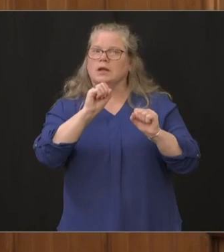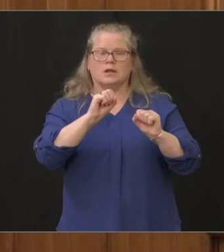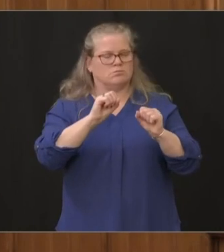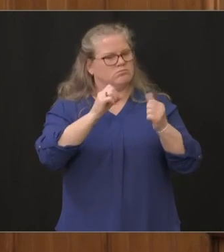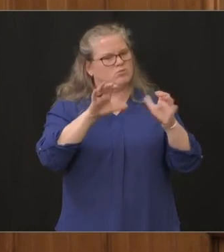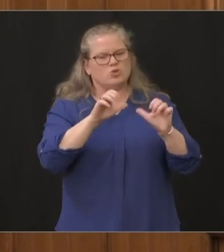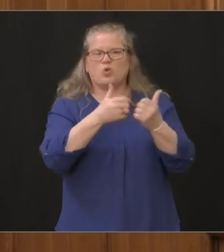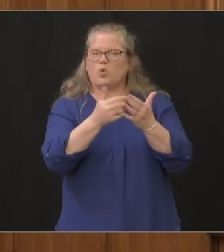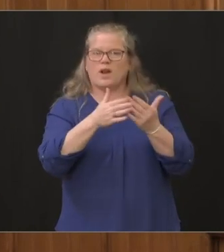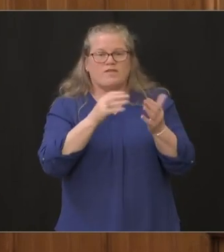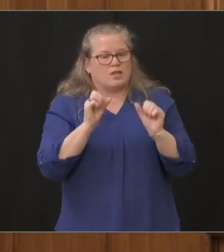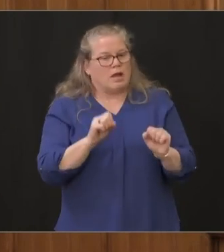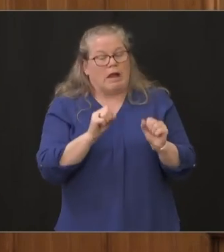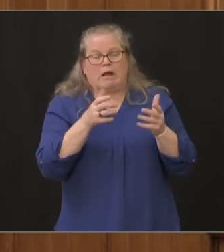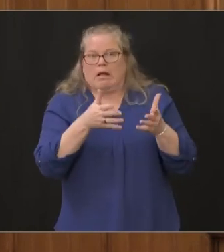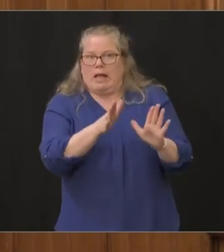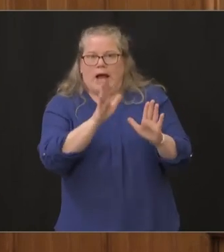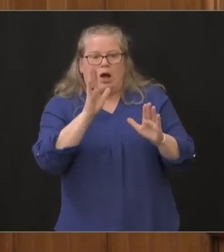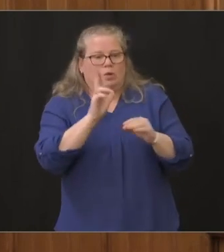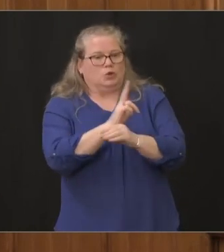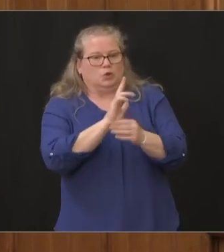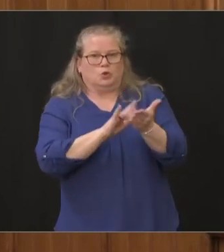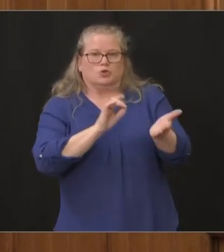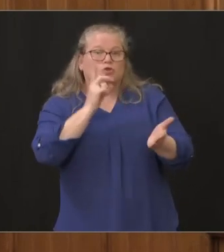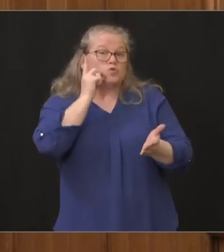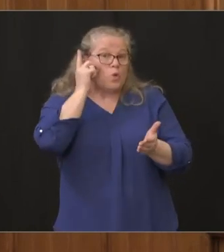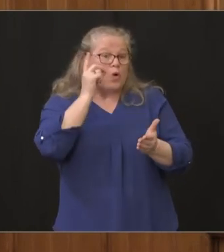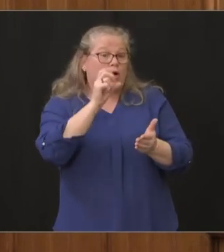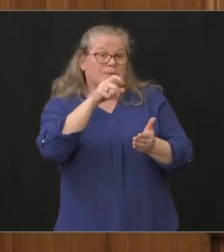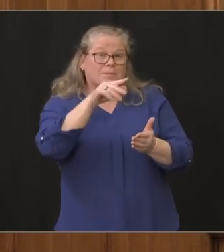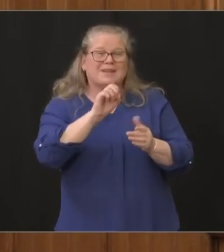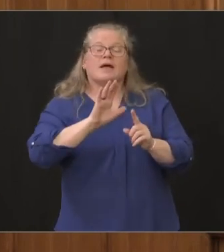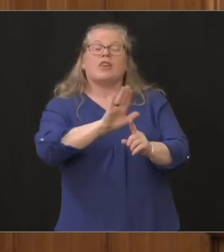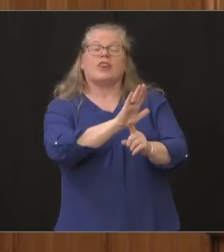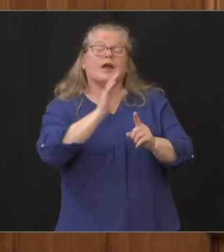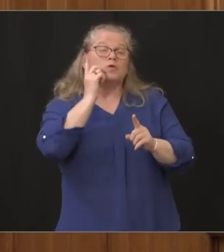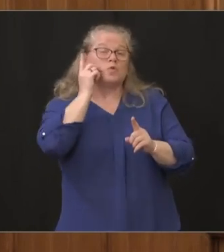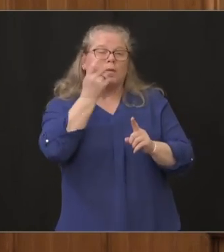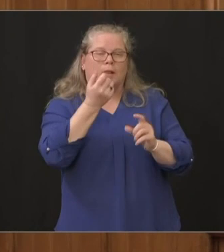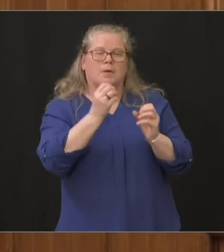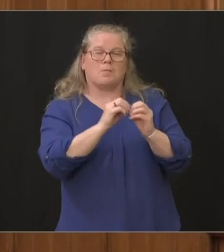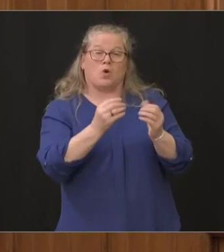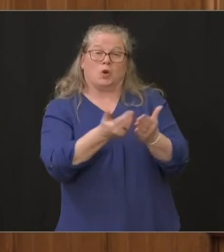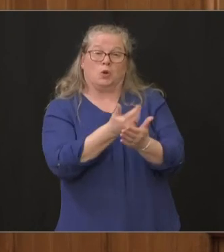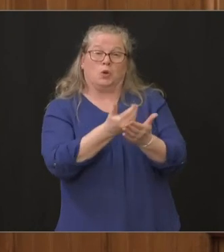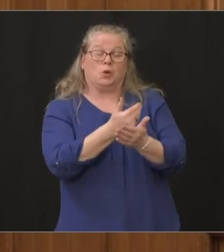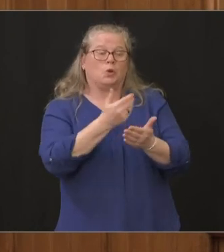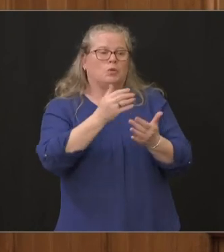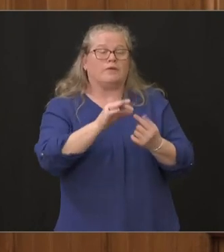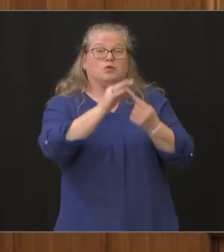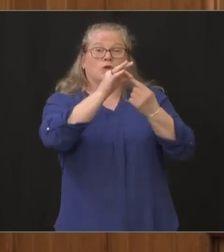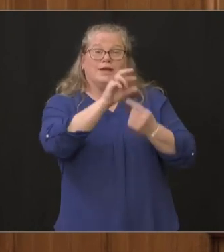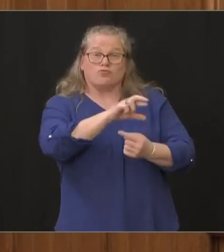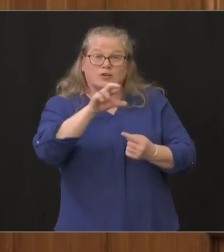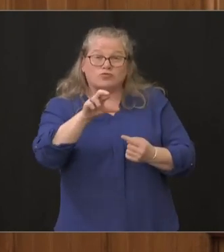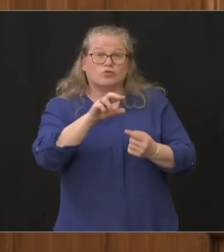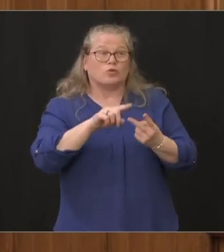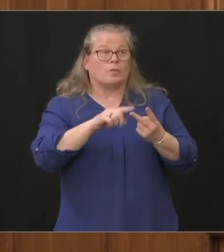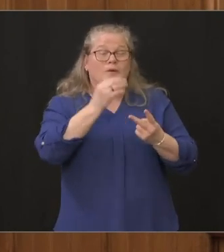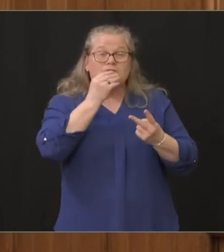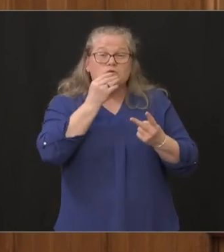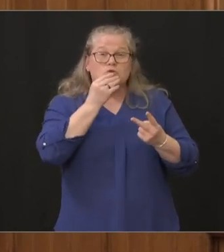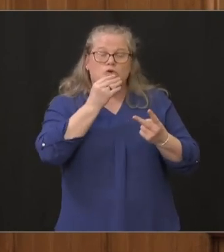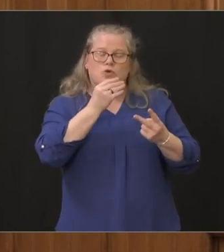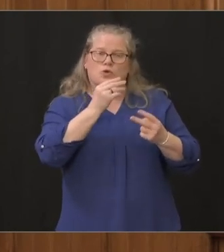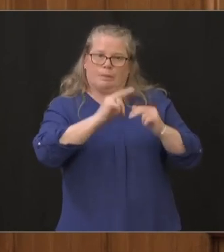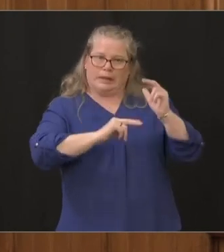additional dormitory space they happen to have some newer dormitories with unique uh restroom facilities and food facilities that